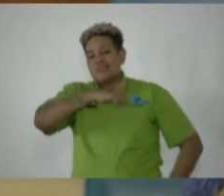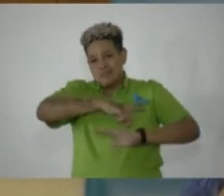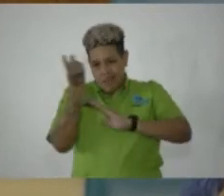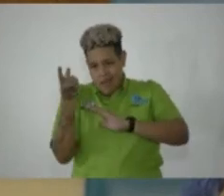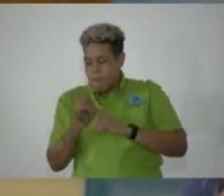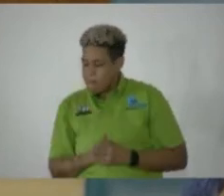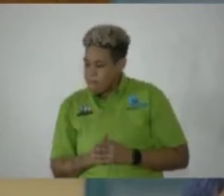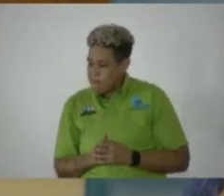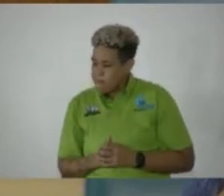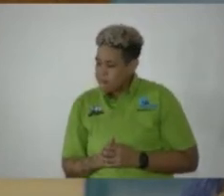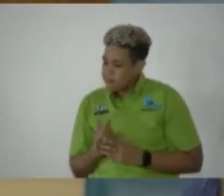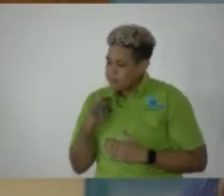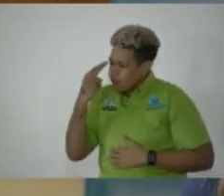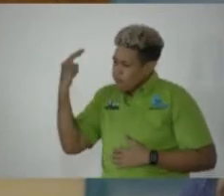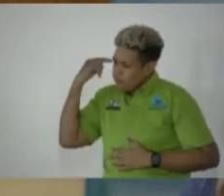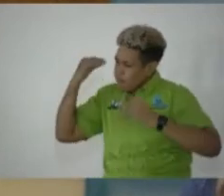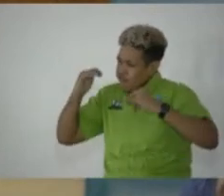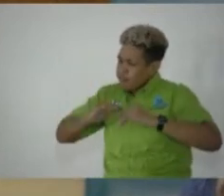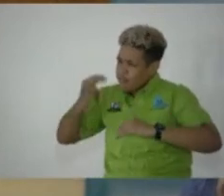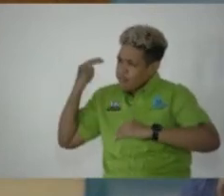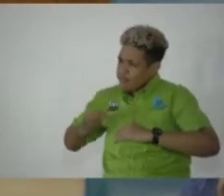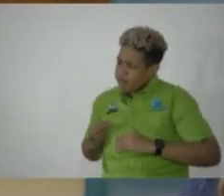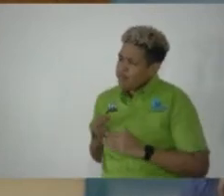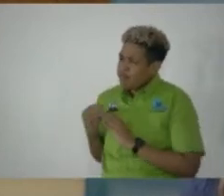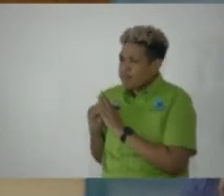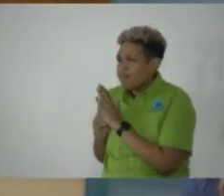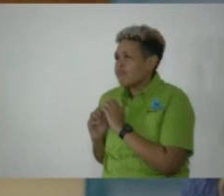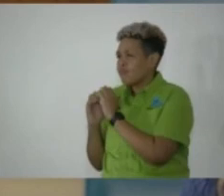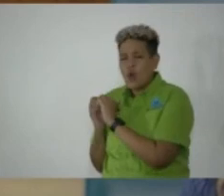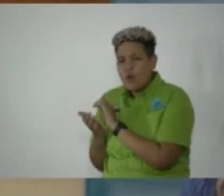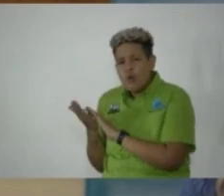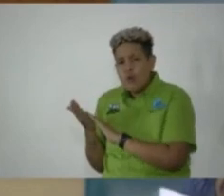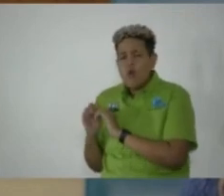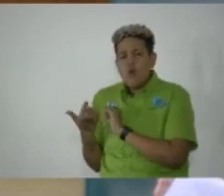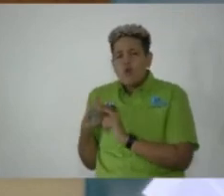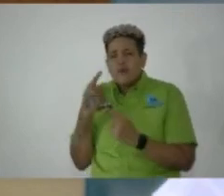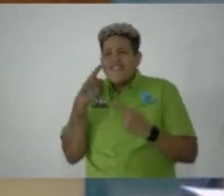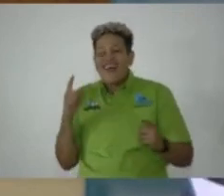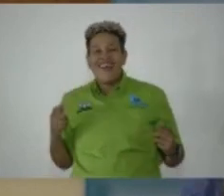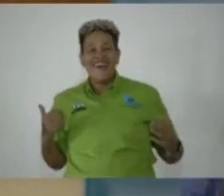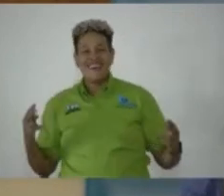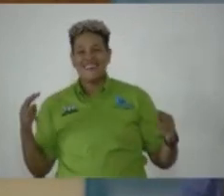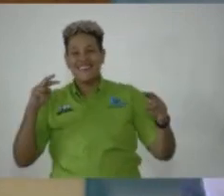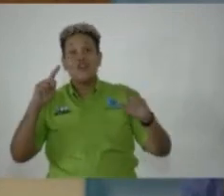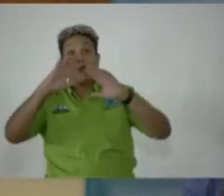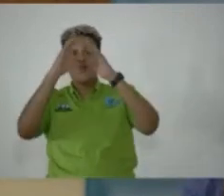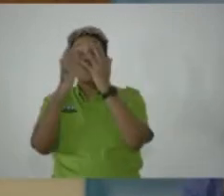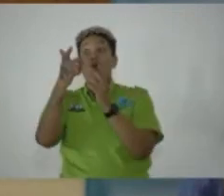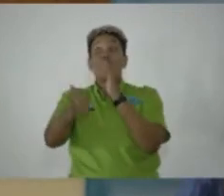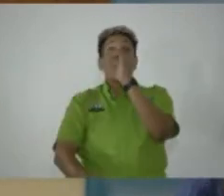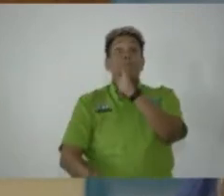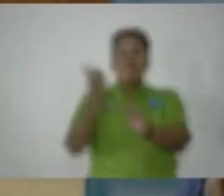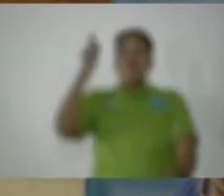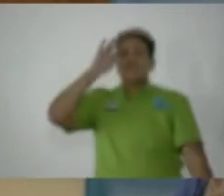Madam Speaker, as I reflect on how heritage is constructed. How we may have come to be seen as one of the world's most